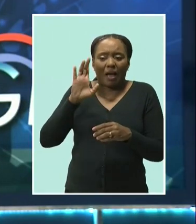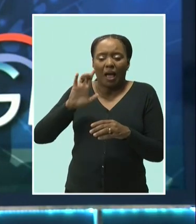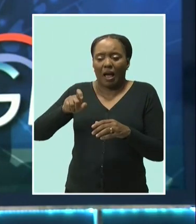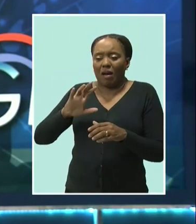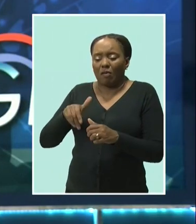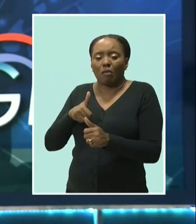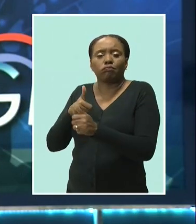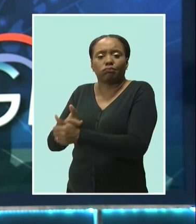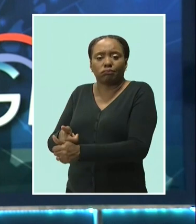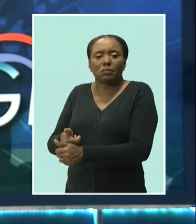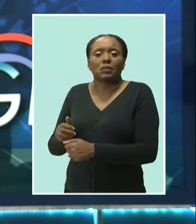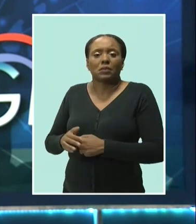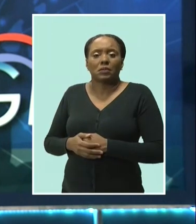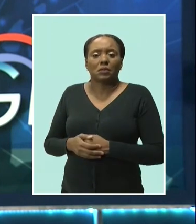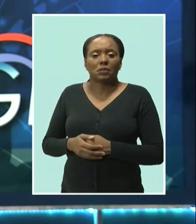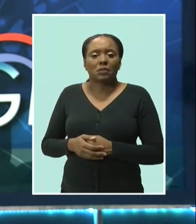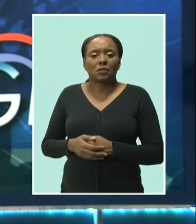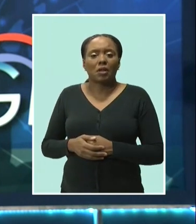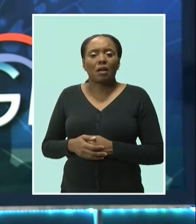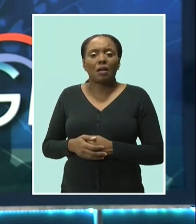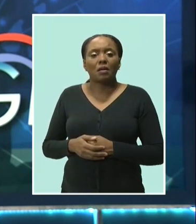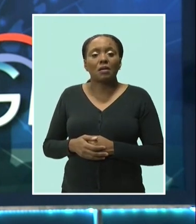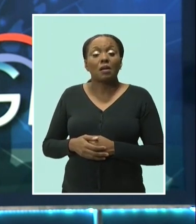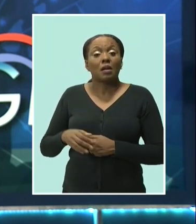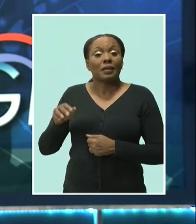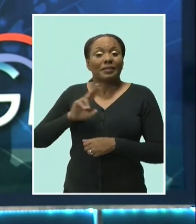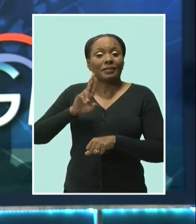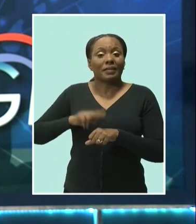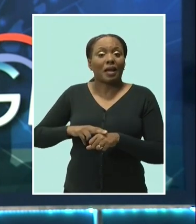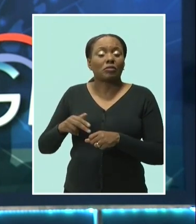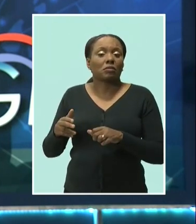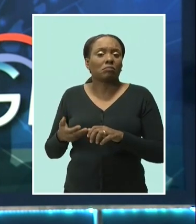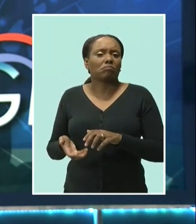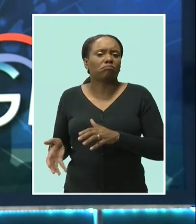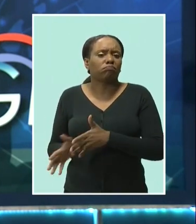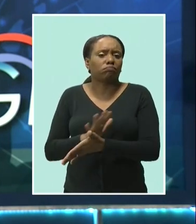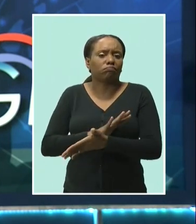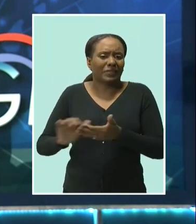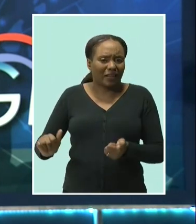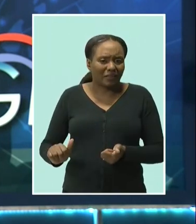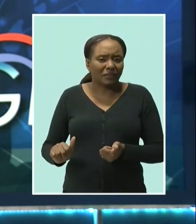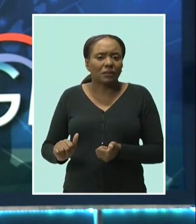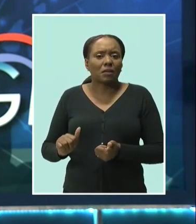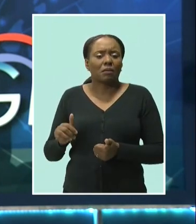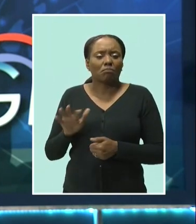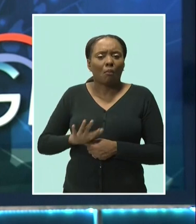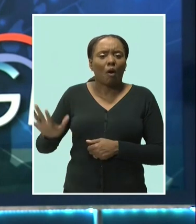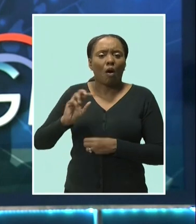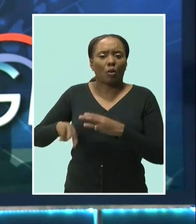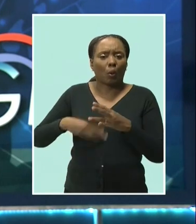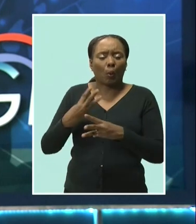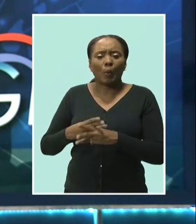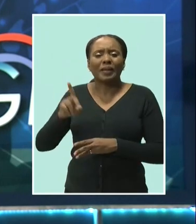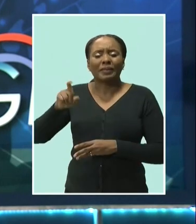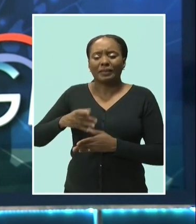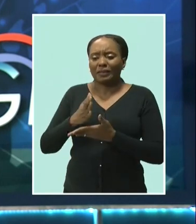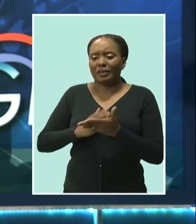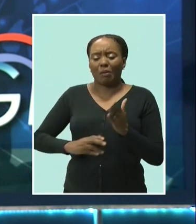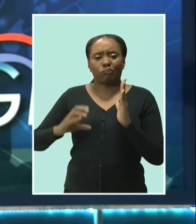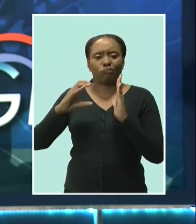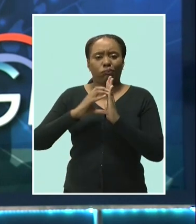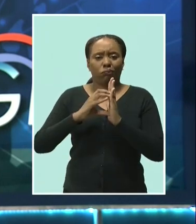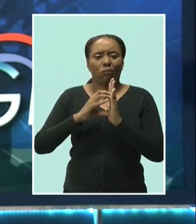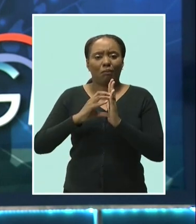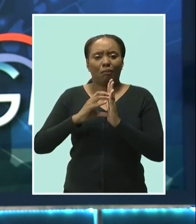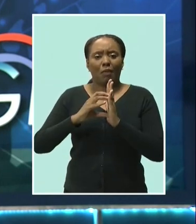natural disaster clauses in the world, Minister Cattle stressed that these types of clauses are needed in more debt instruments